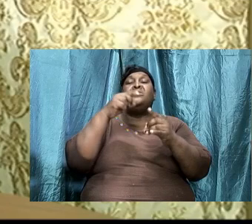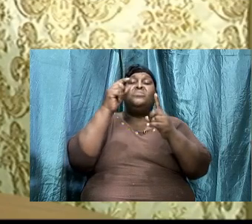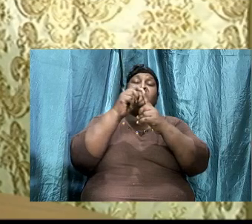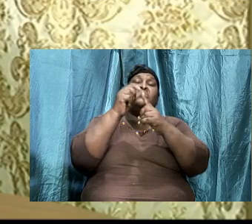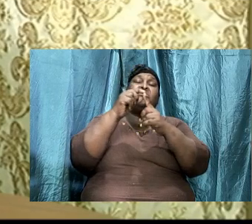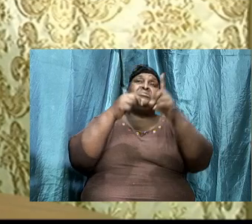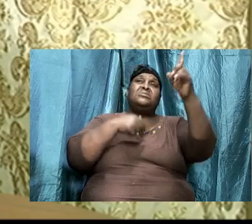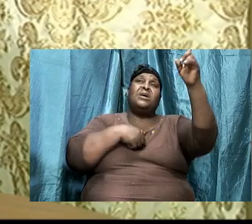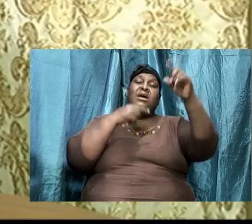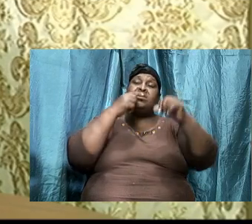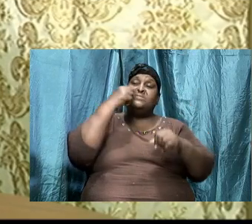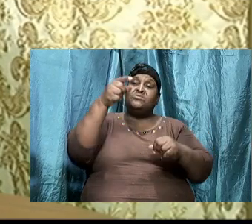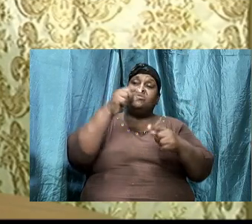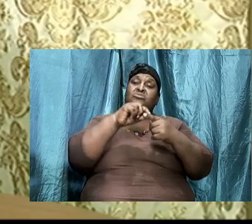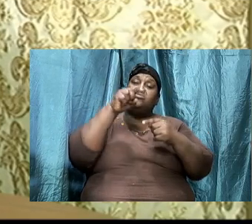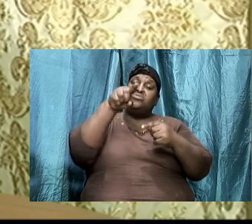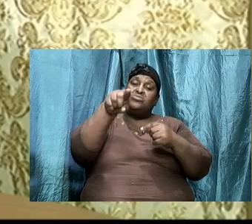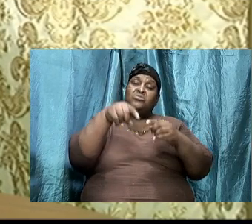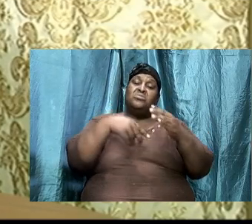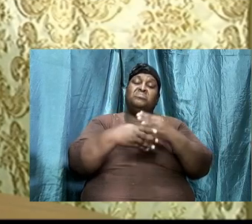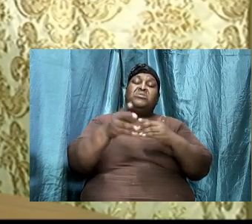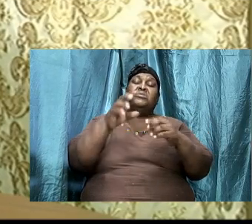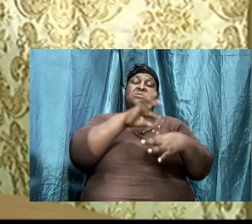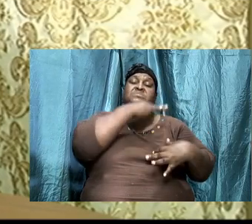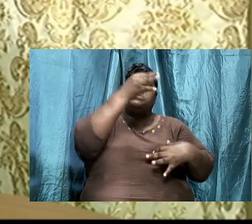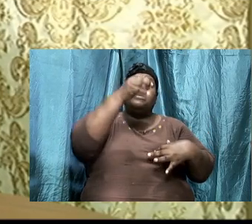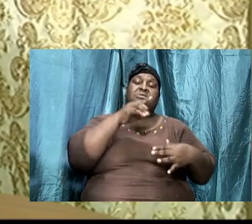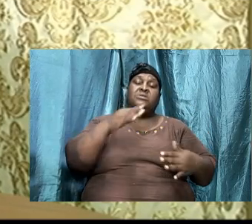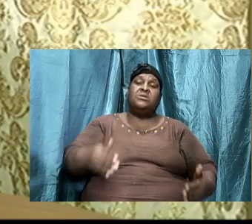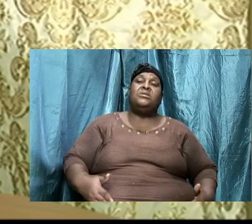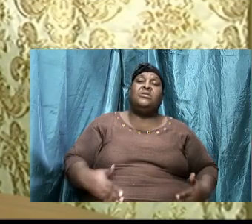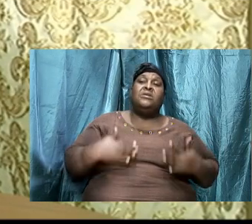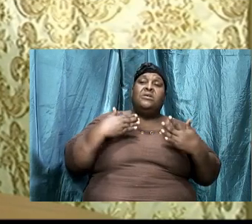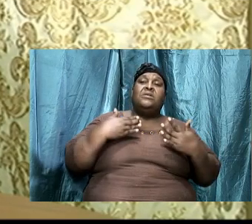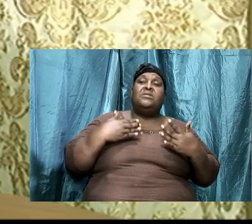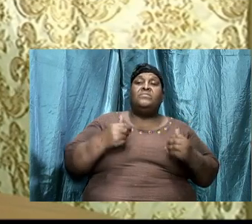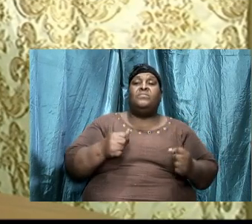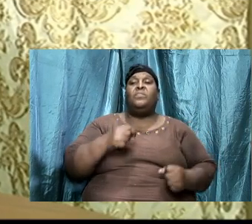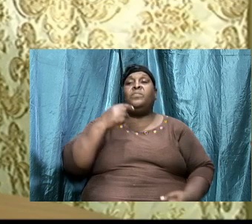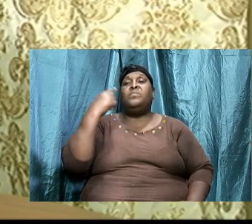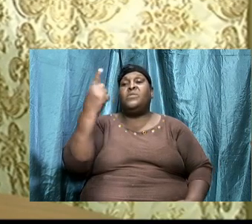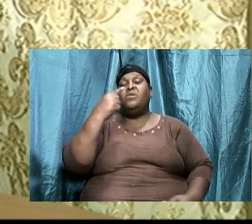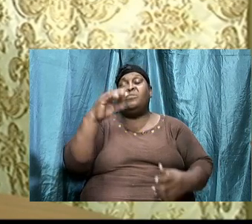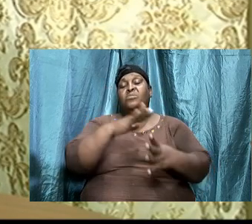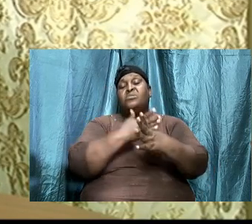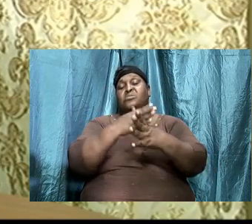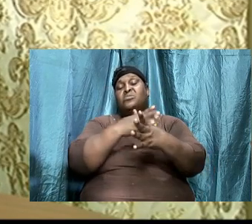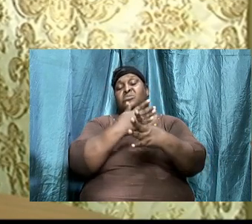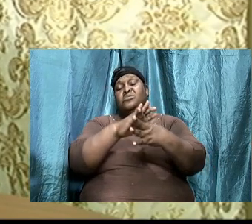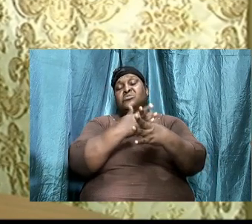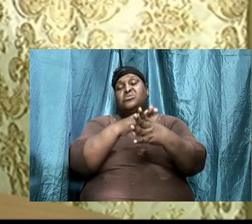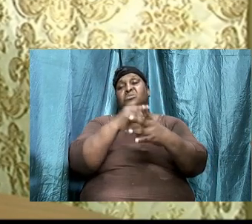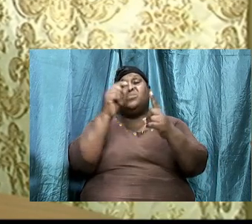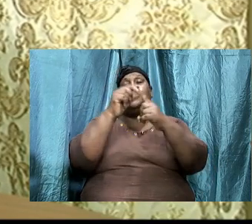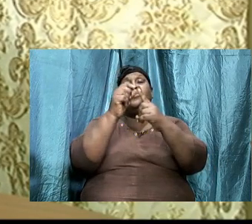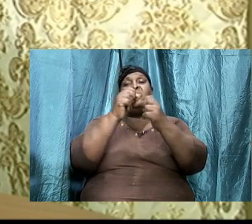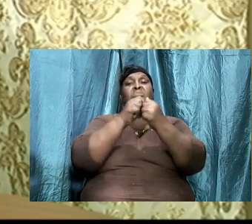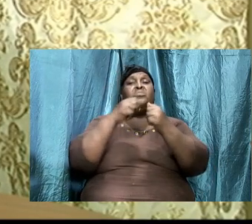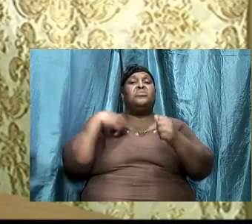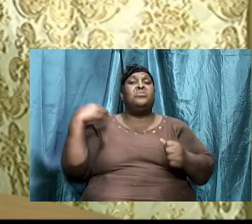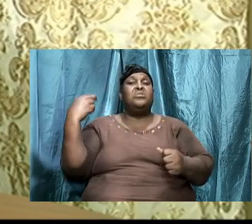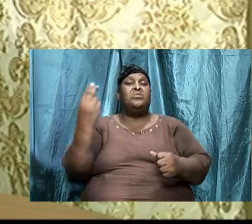spirit and they are life. And, you know, it's always good to share in the Word, you know, with us.